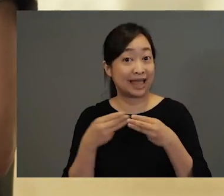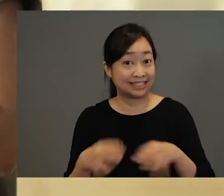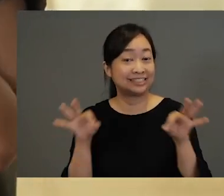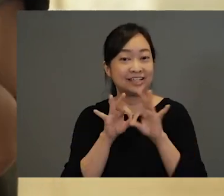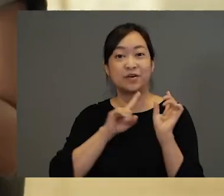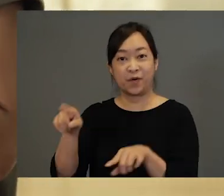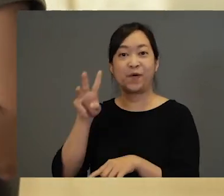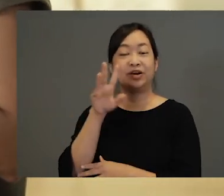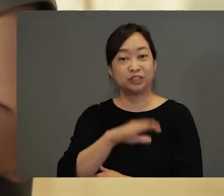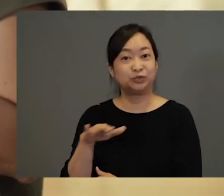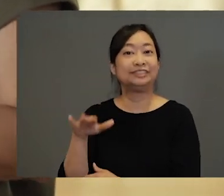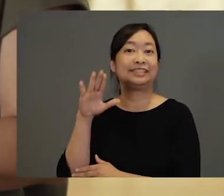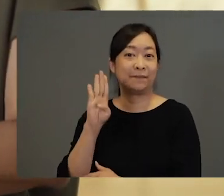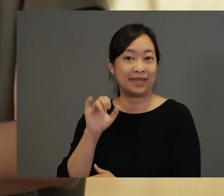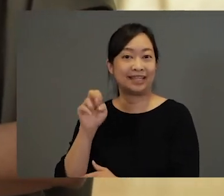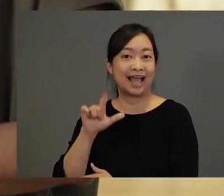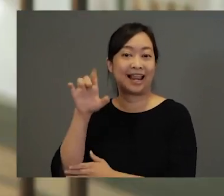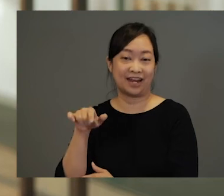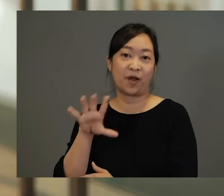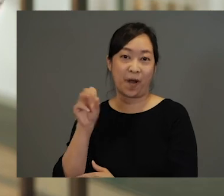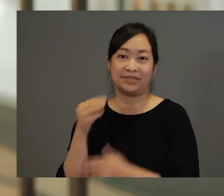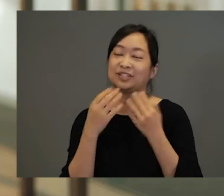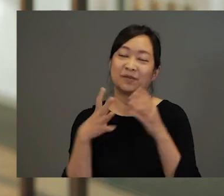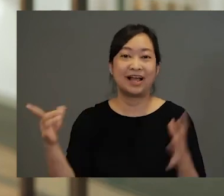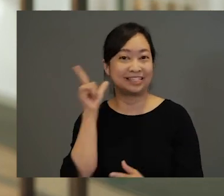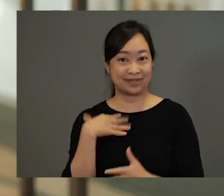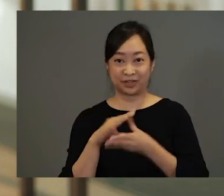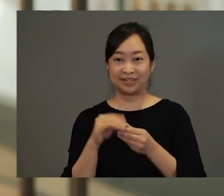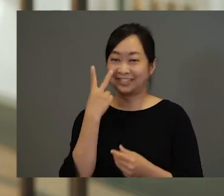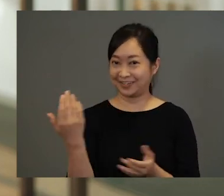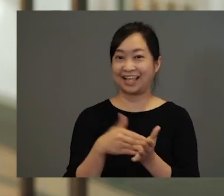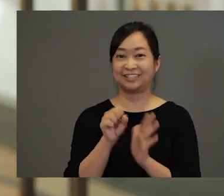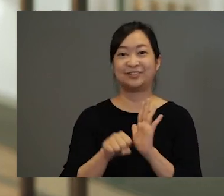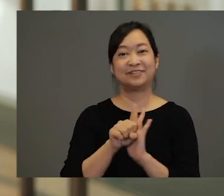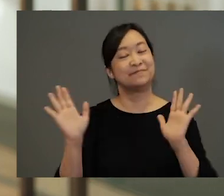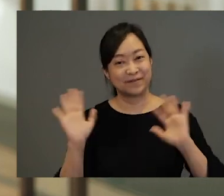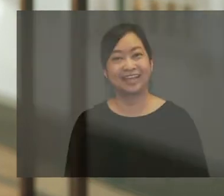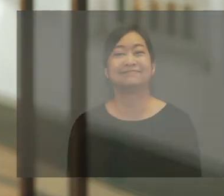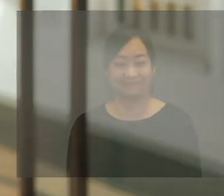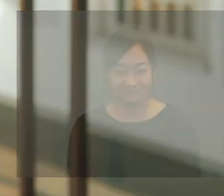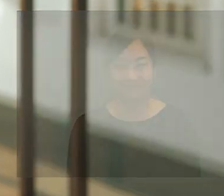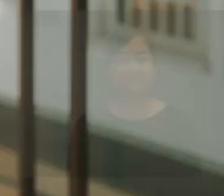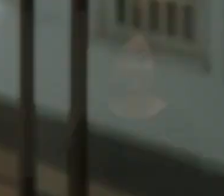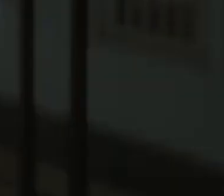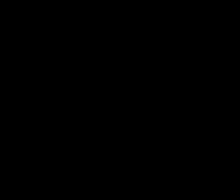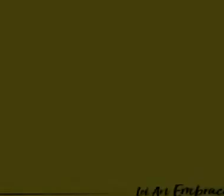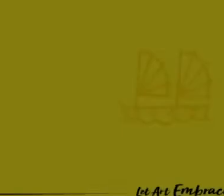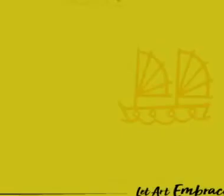this website, childrensbiennale.com. Thank you so much for listening to my story and I'll see you again soon. Bye-bye.